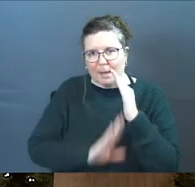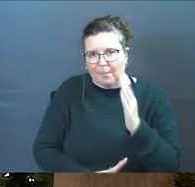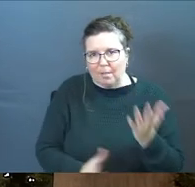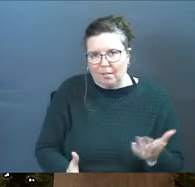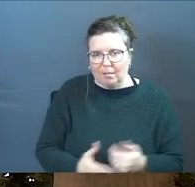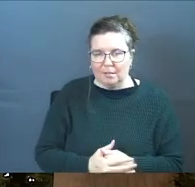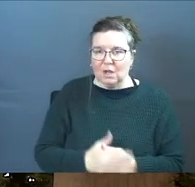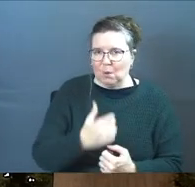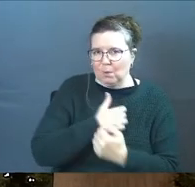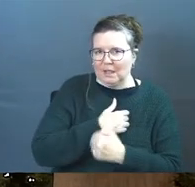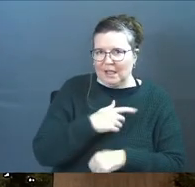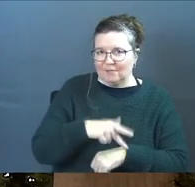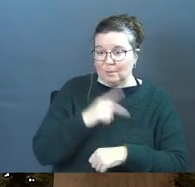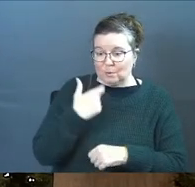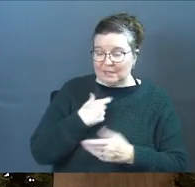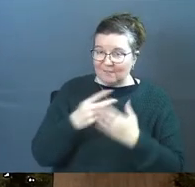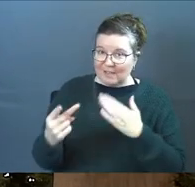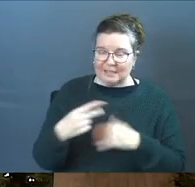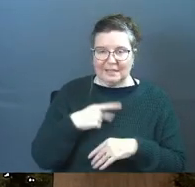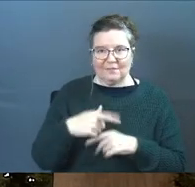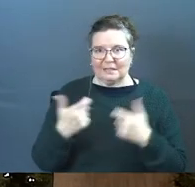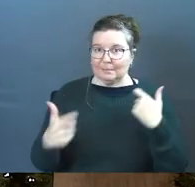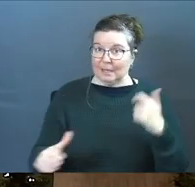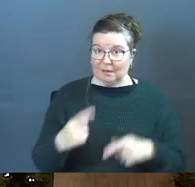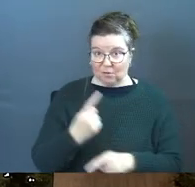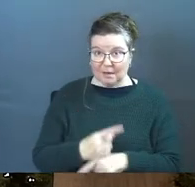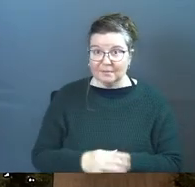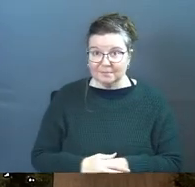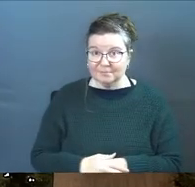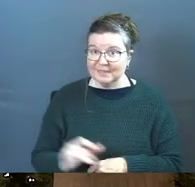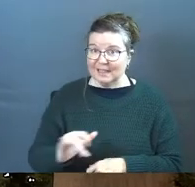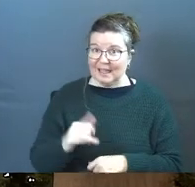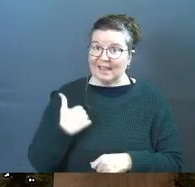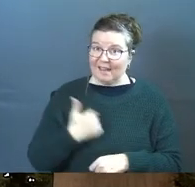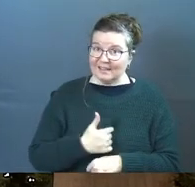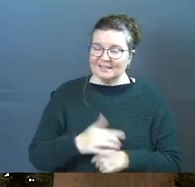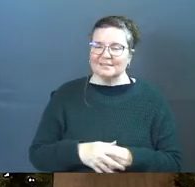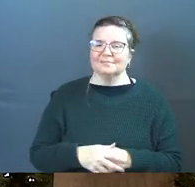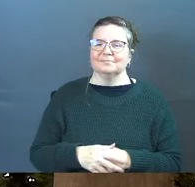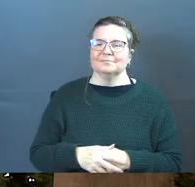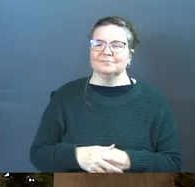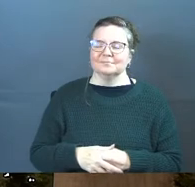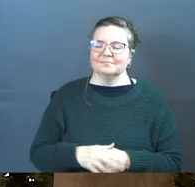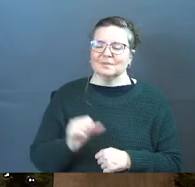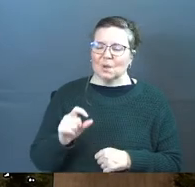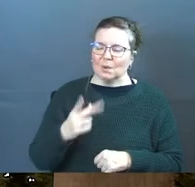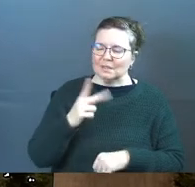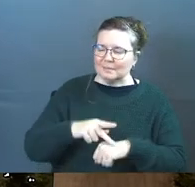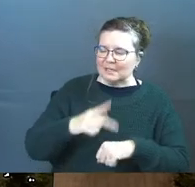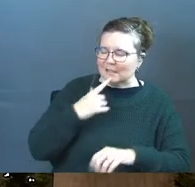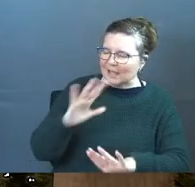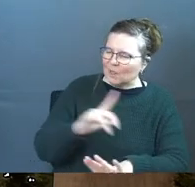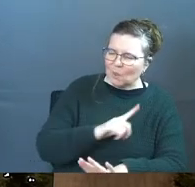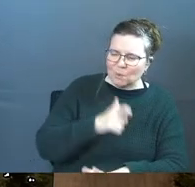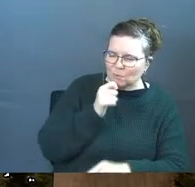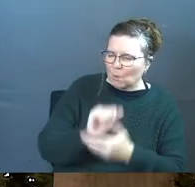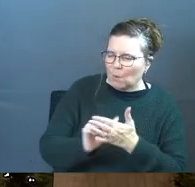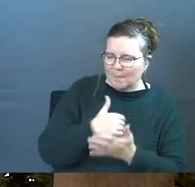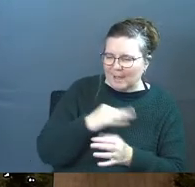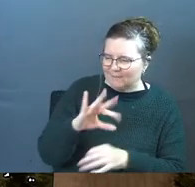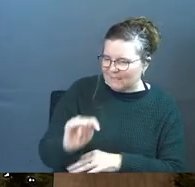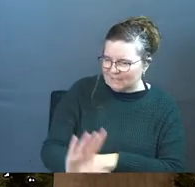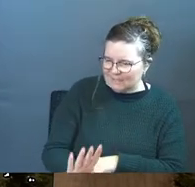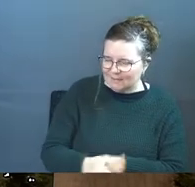we love Peter because when he fails he fails big amen just like us so he says Lord you'll never wash my feet